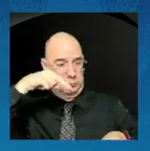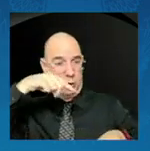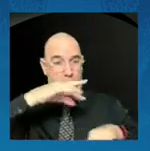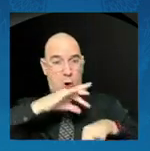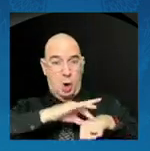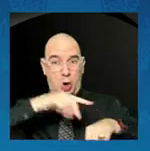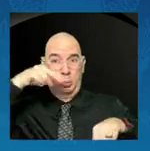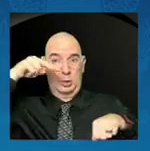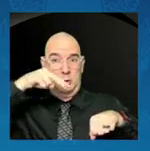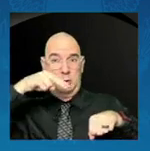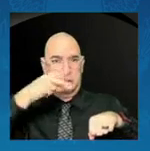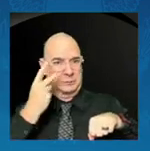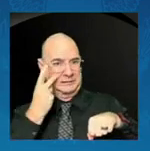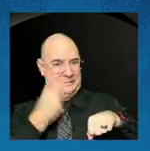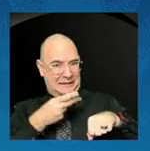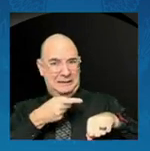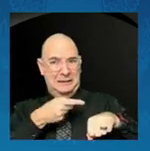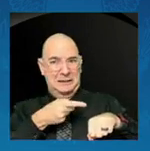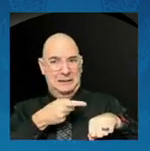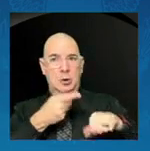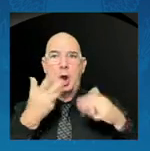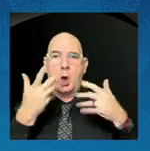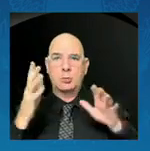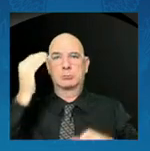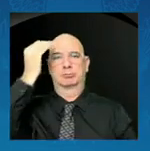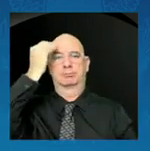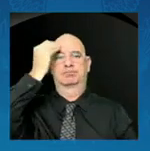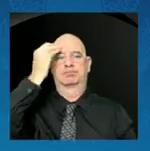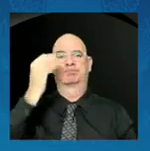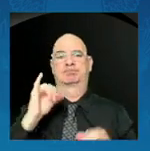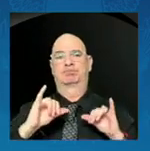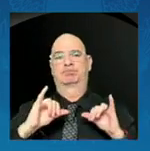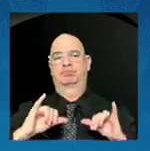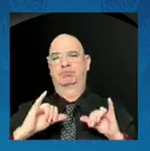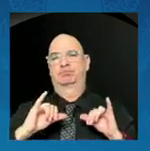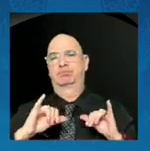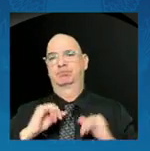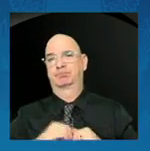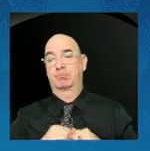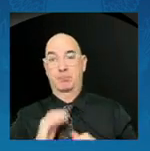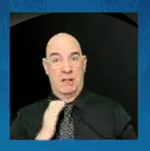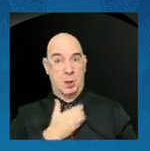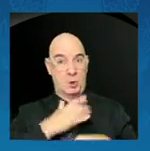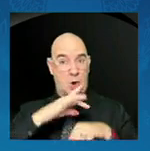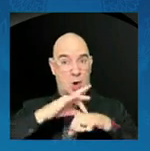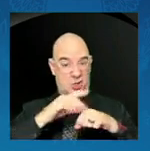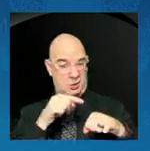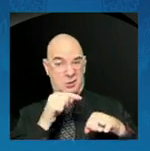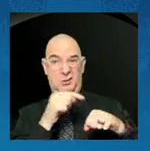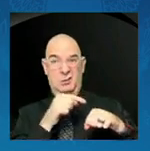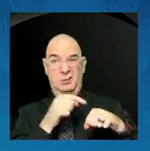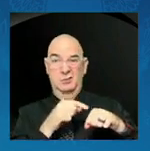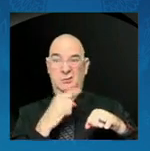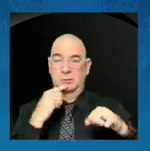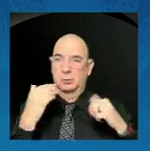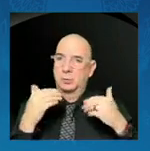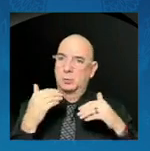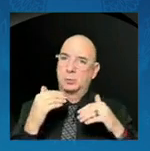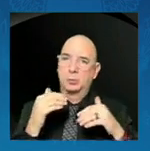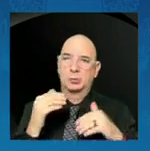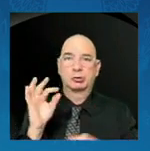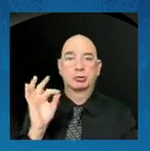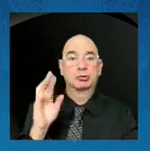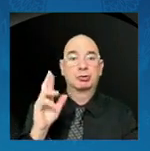We all know. Our planet. Our fragile. Our planet.